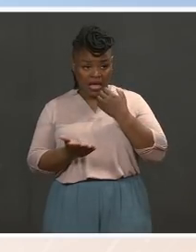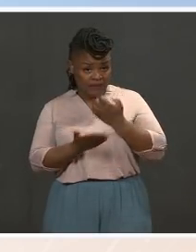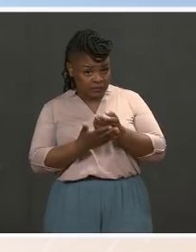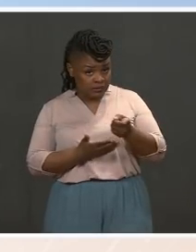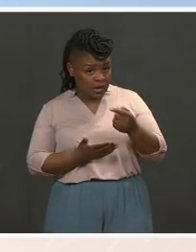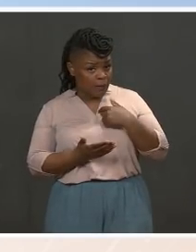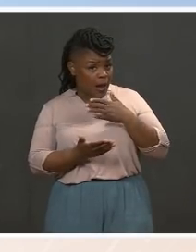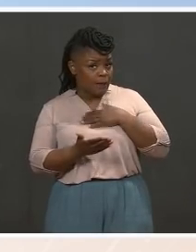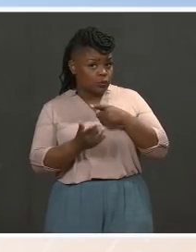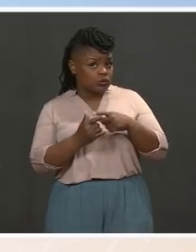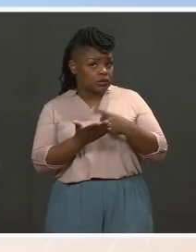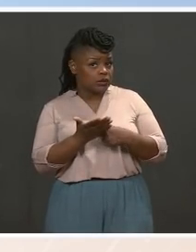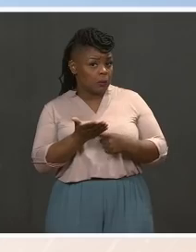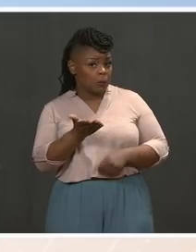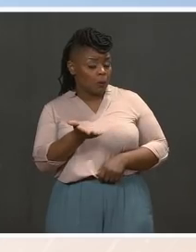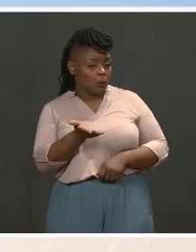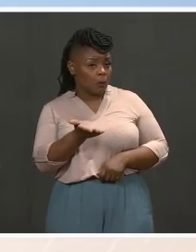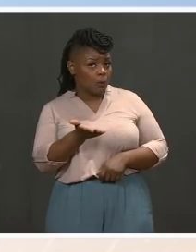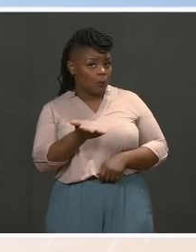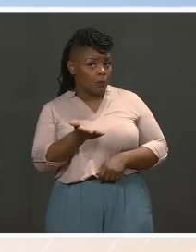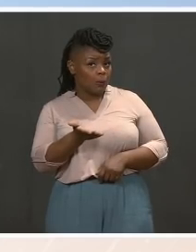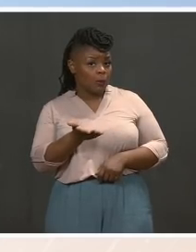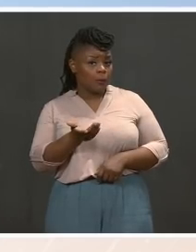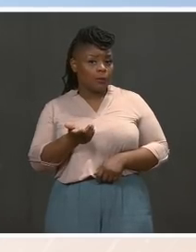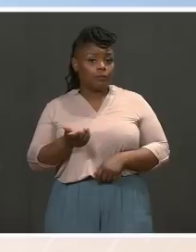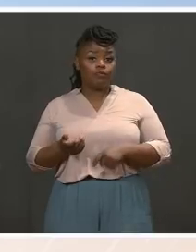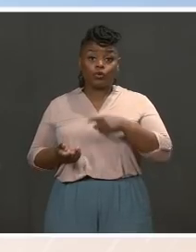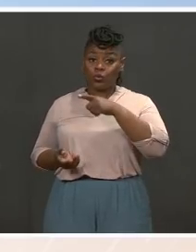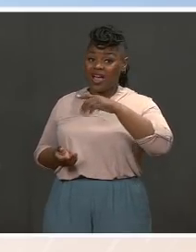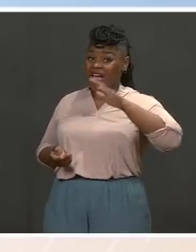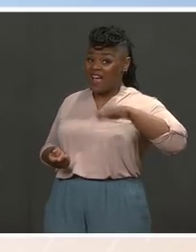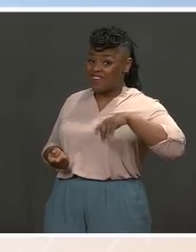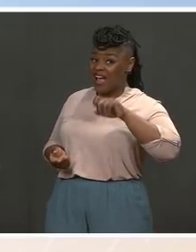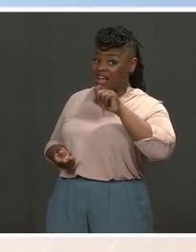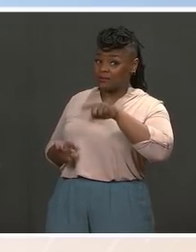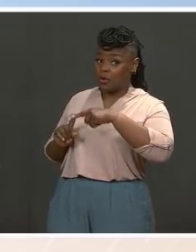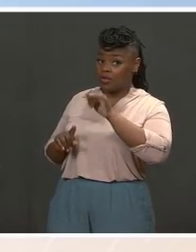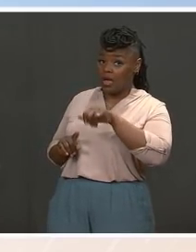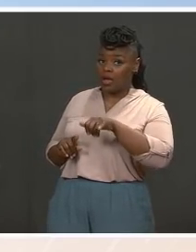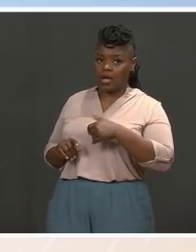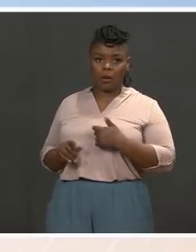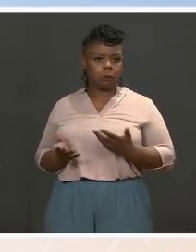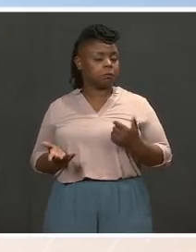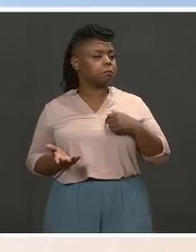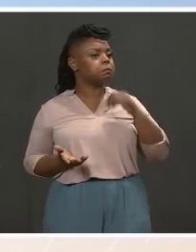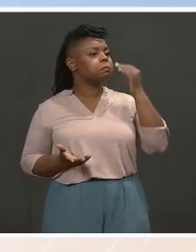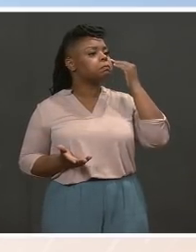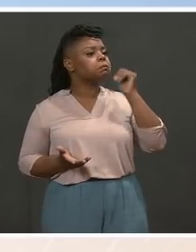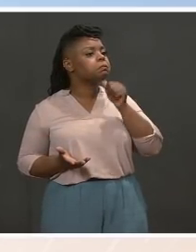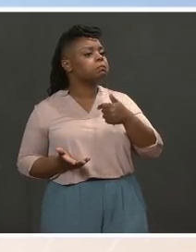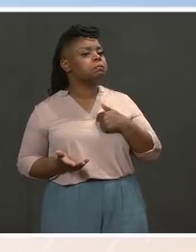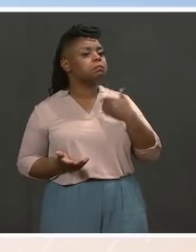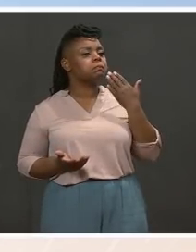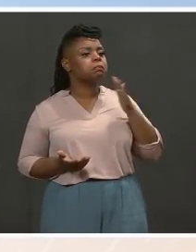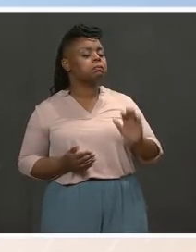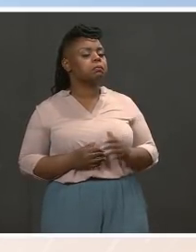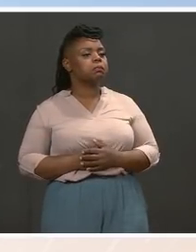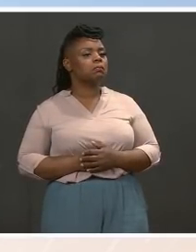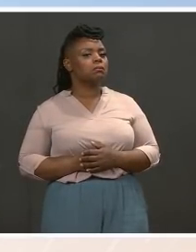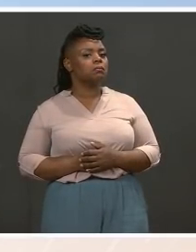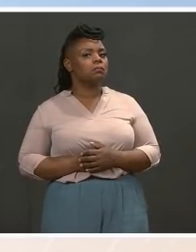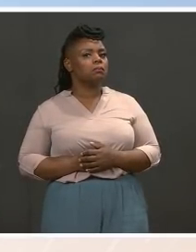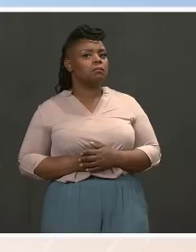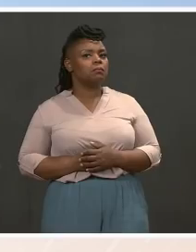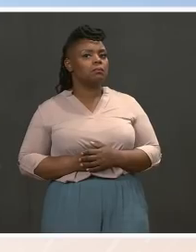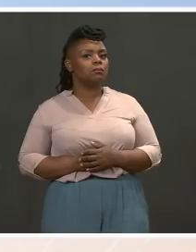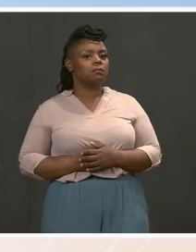it further. the committee's report. So you haven't asked about this, or? MS. I am not familiar with the report at all. Go ahead. The you, Jen. With the